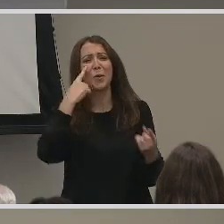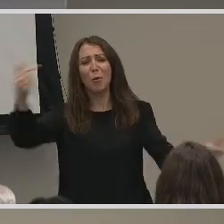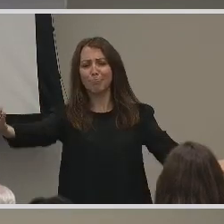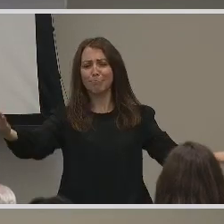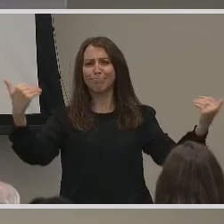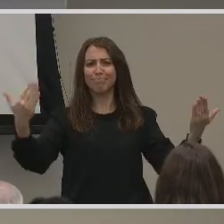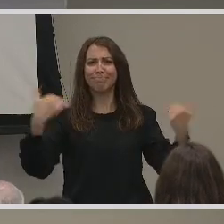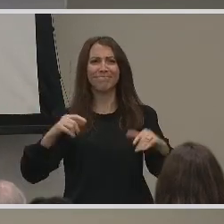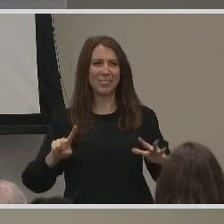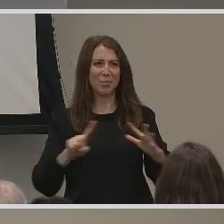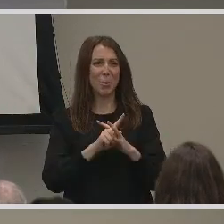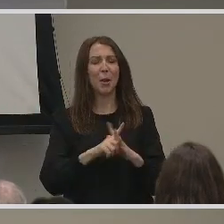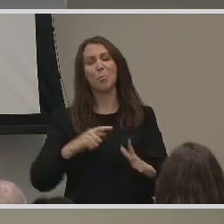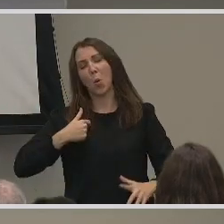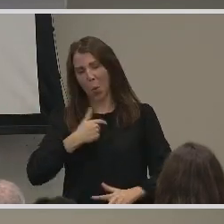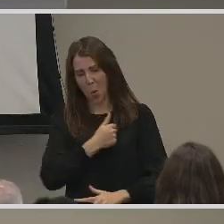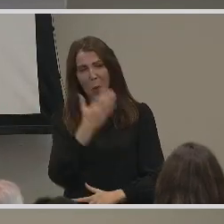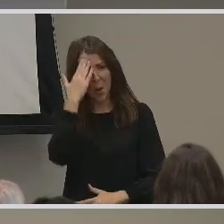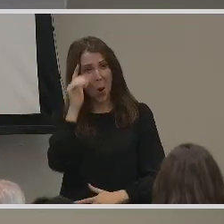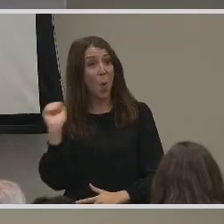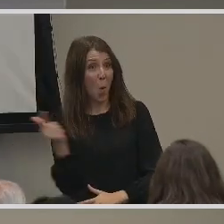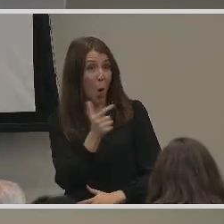and we know that you will enjoy our lecture.